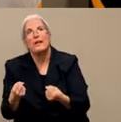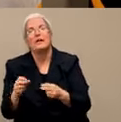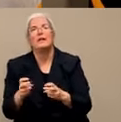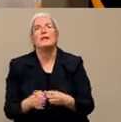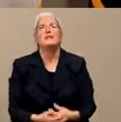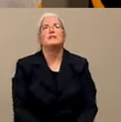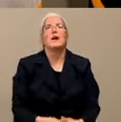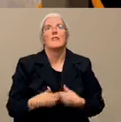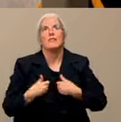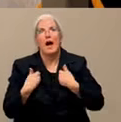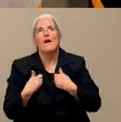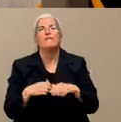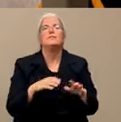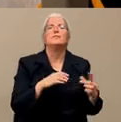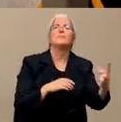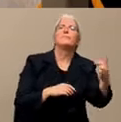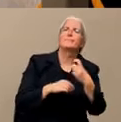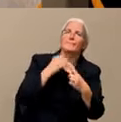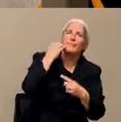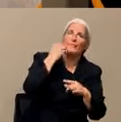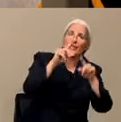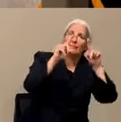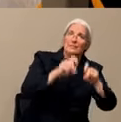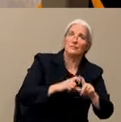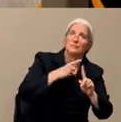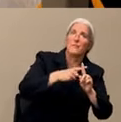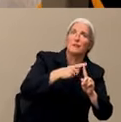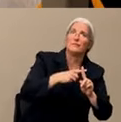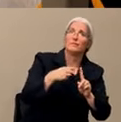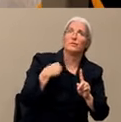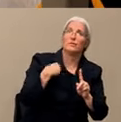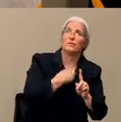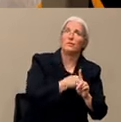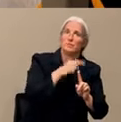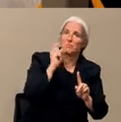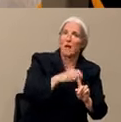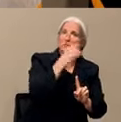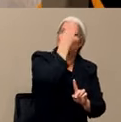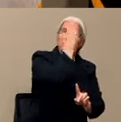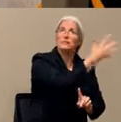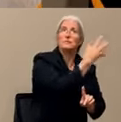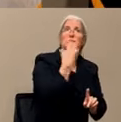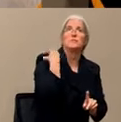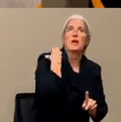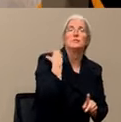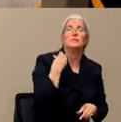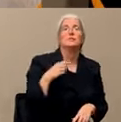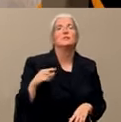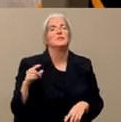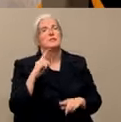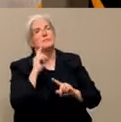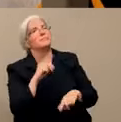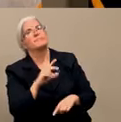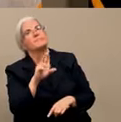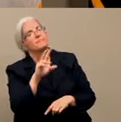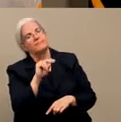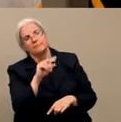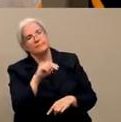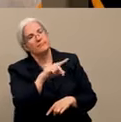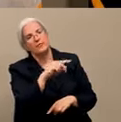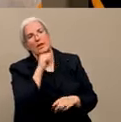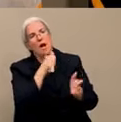are you mandated to report that to your employer? You are not mandated to report that to your employer.